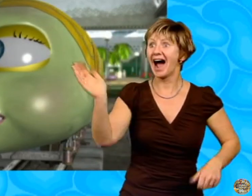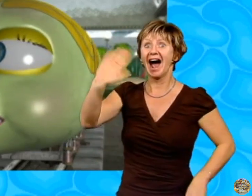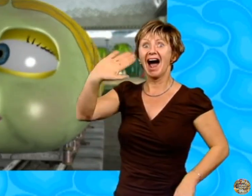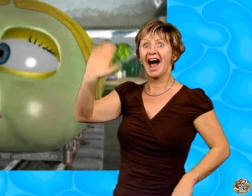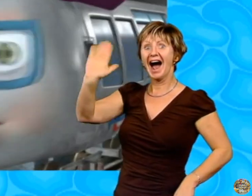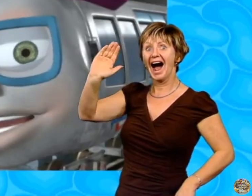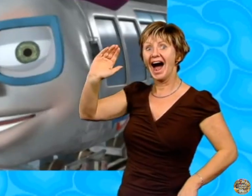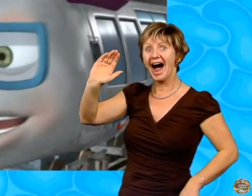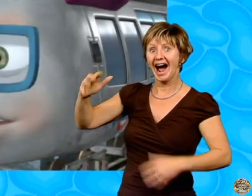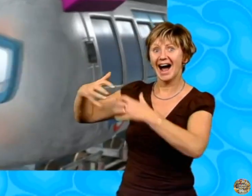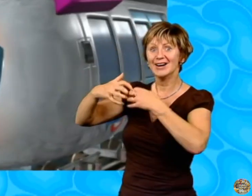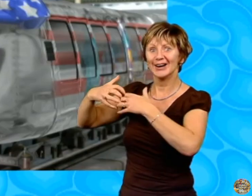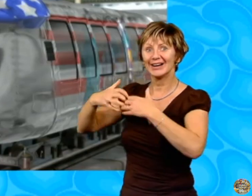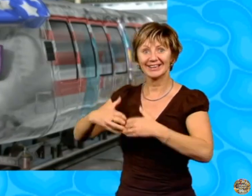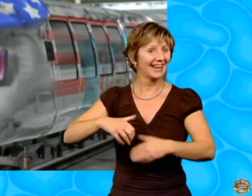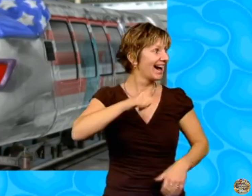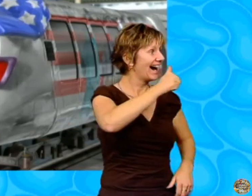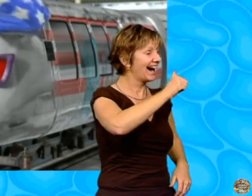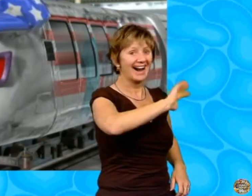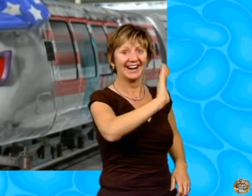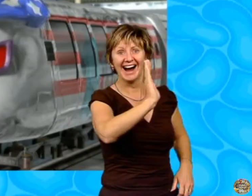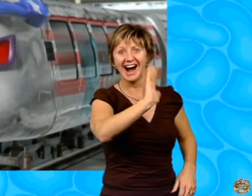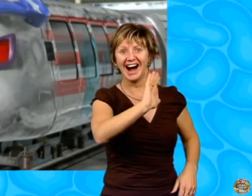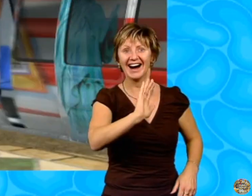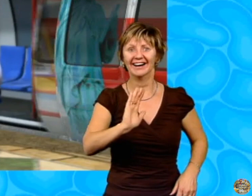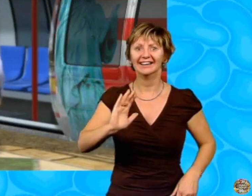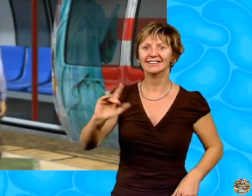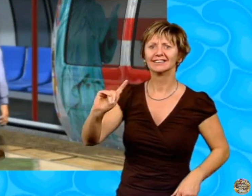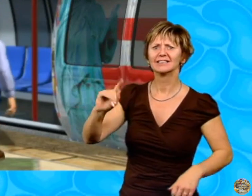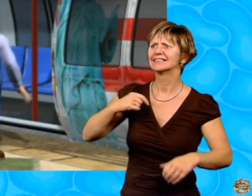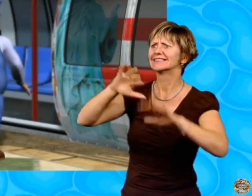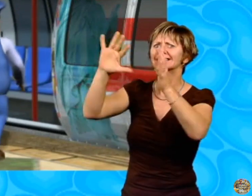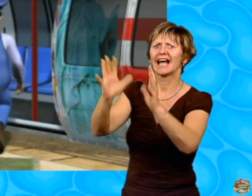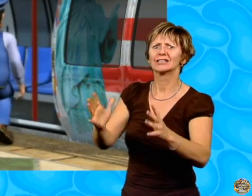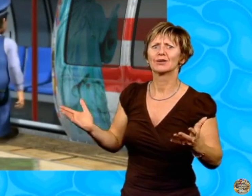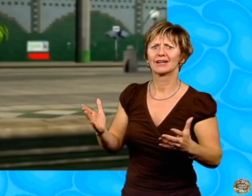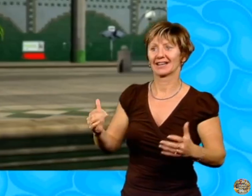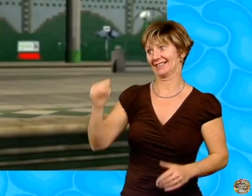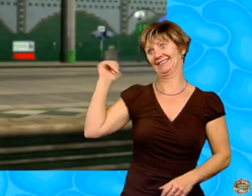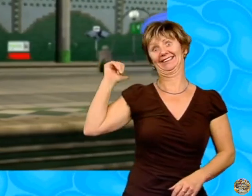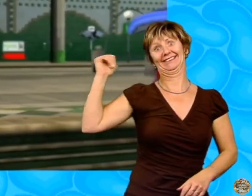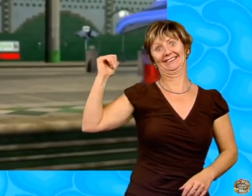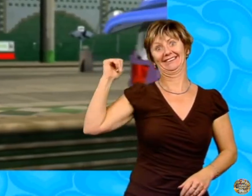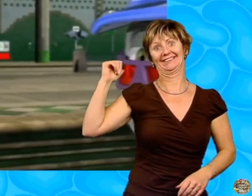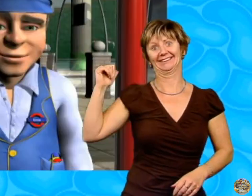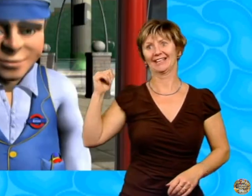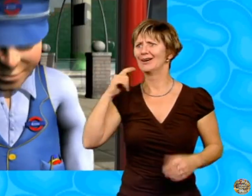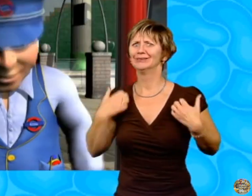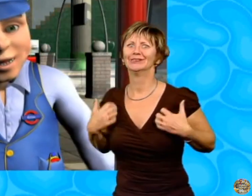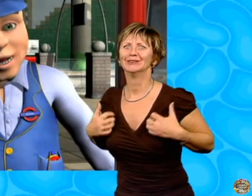Brooklyn. Where's the statue? It's in my carriage. Can't wait to see it. Hi, Brooklyn.